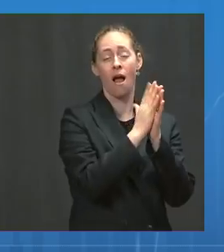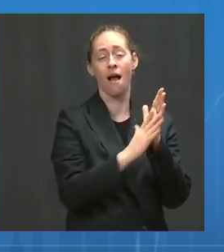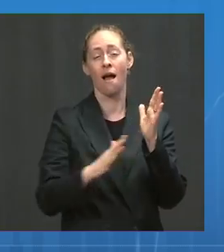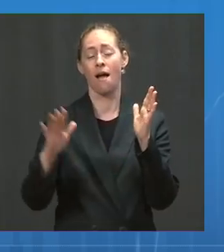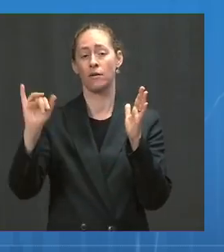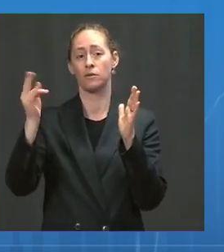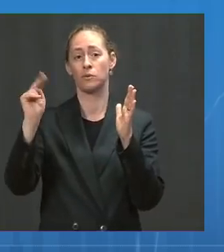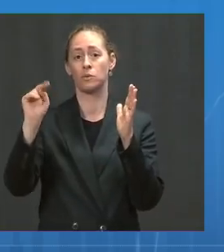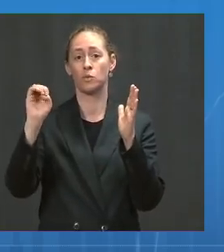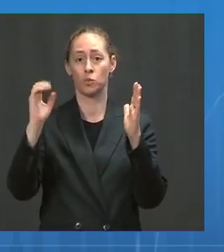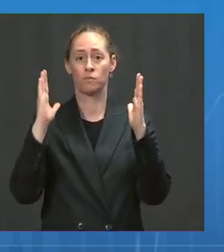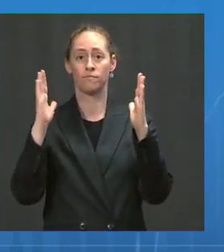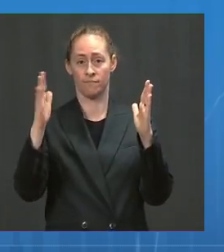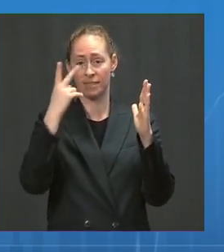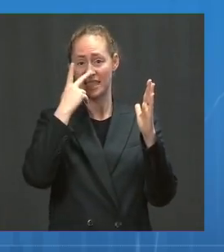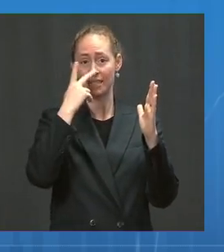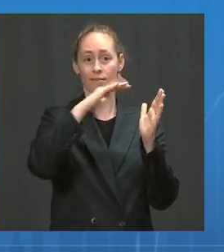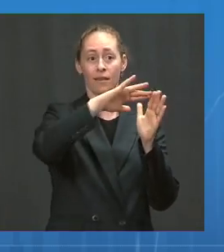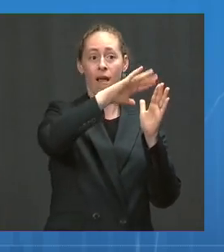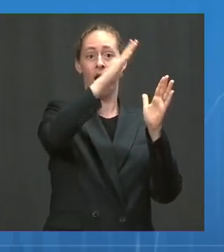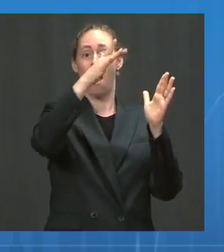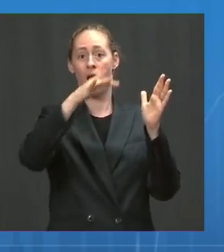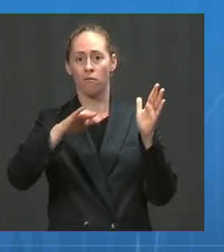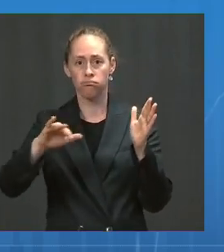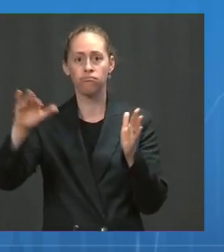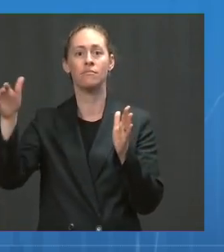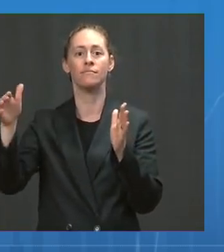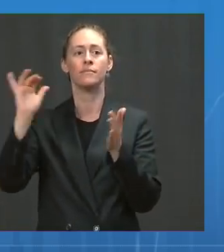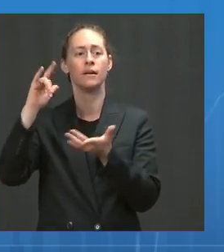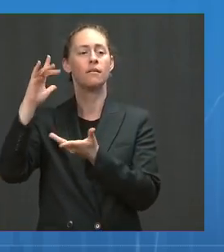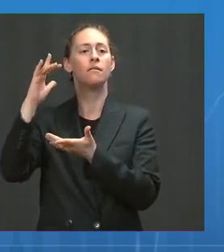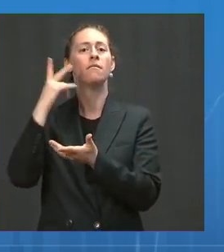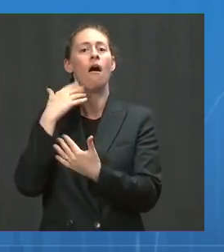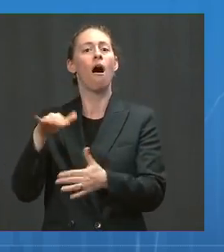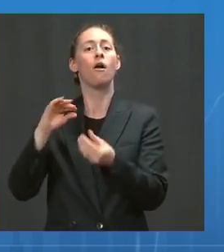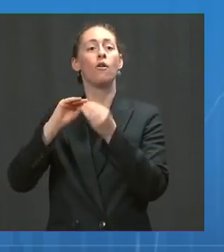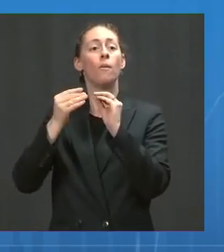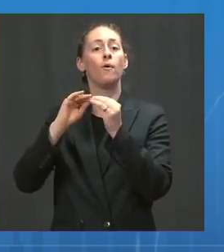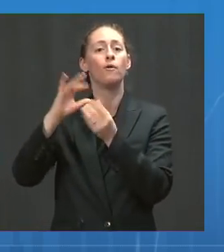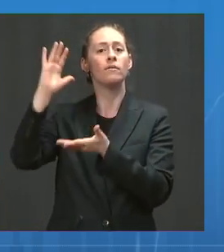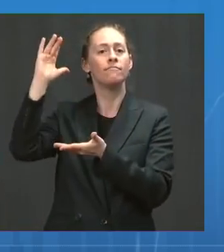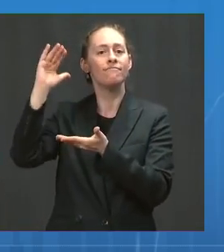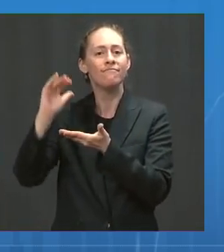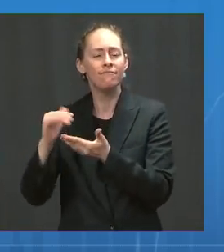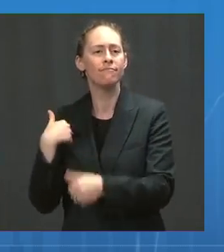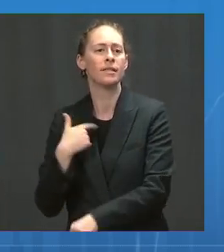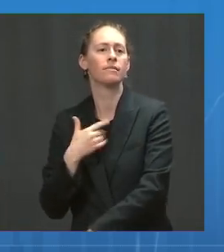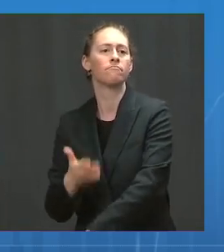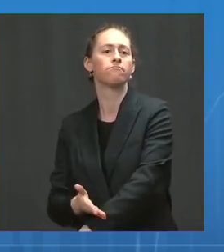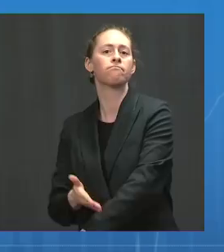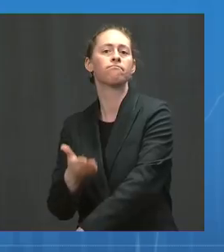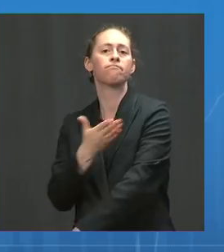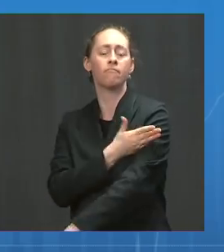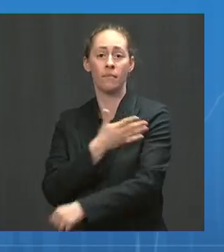the slide, we made remarkable progress, where the percent of counties with high transmission decreased, as shown by the decrease in